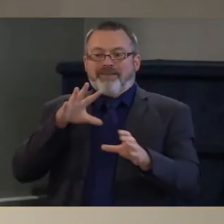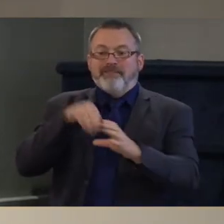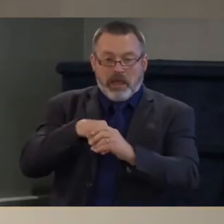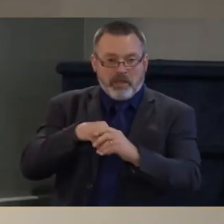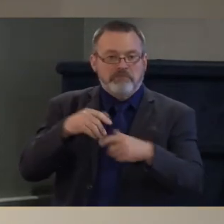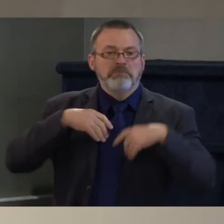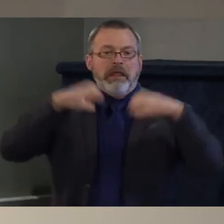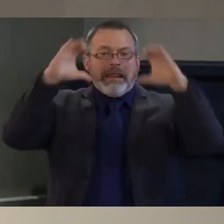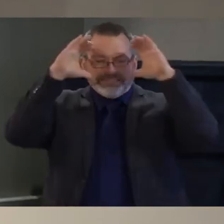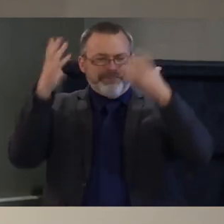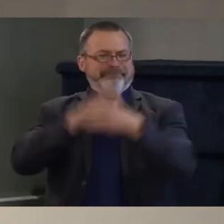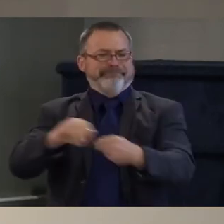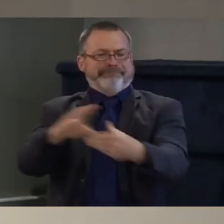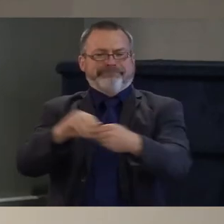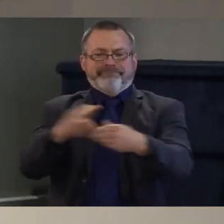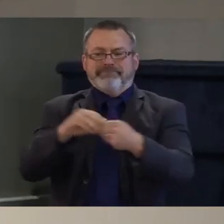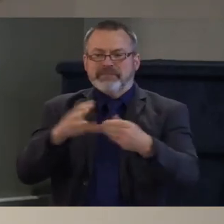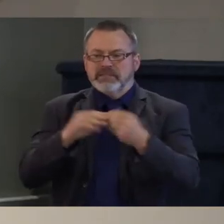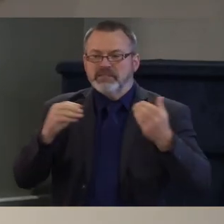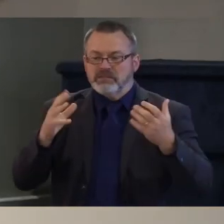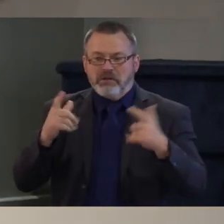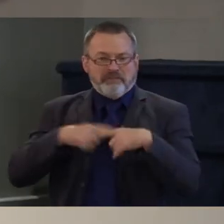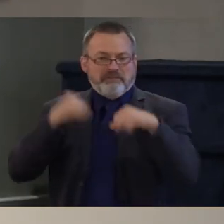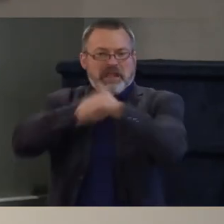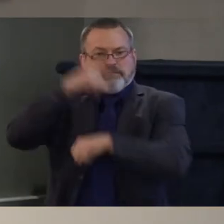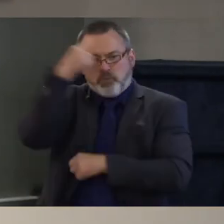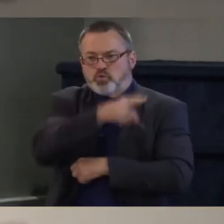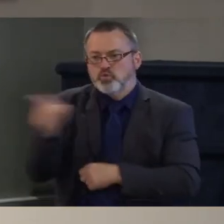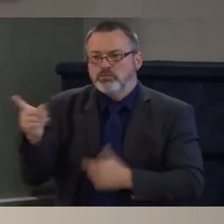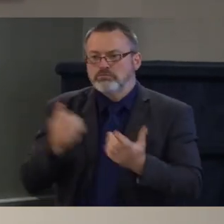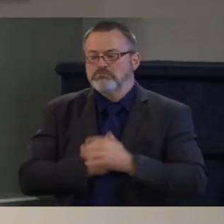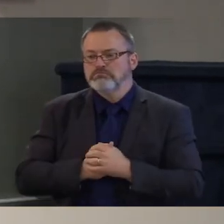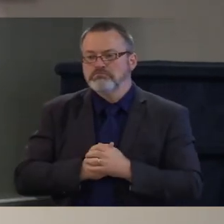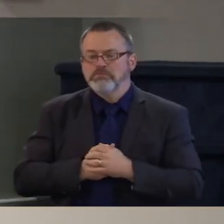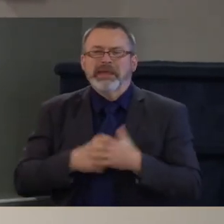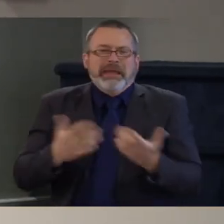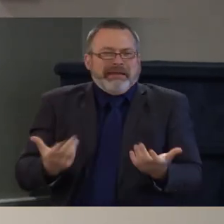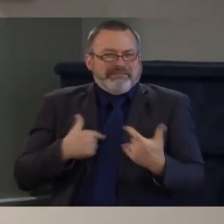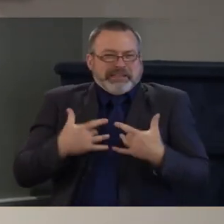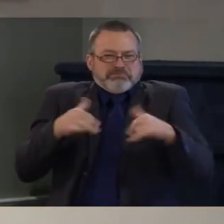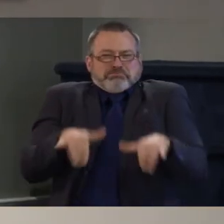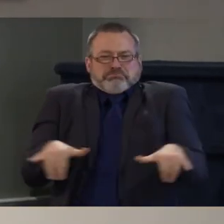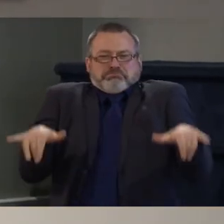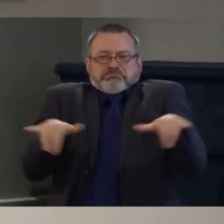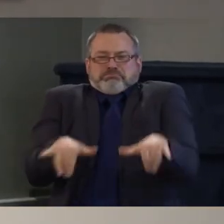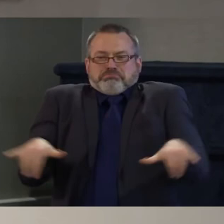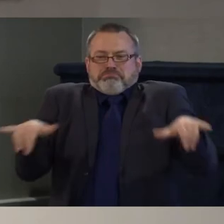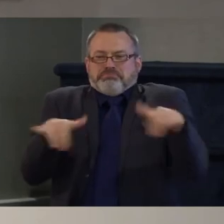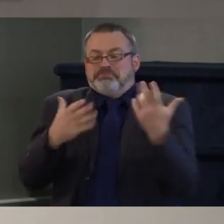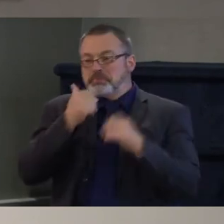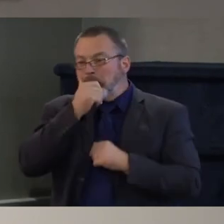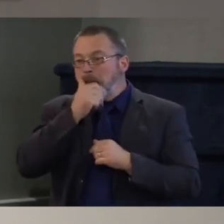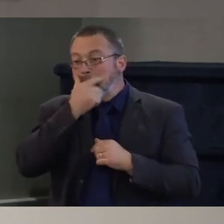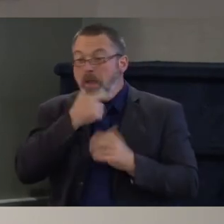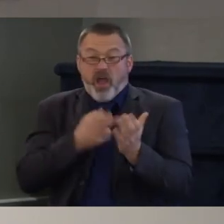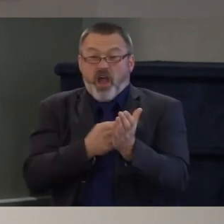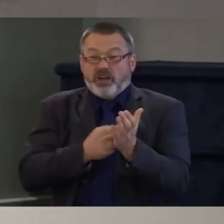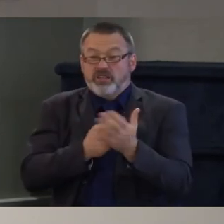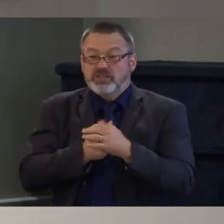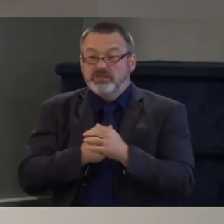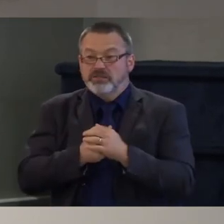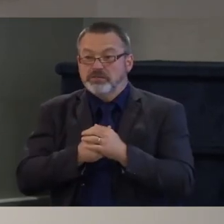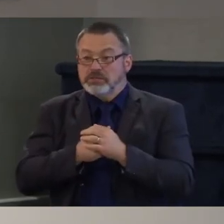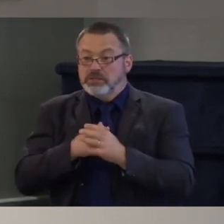and i'm going to fight for the working person but um let's be honest no one has the ability to listen to 600 000